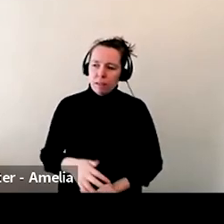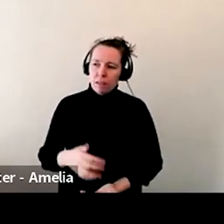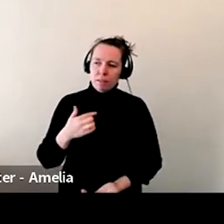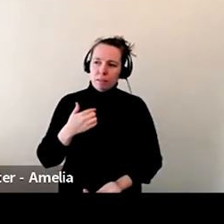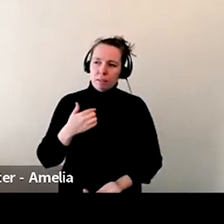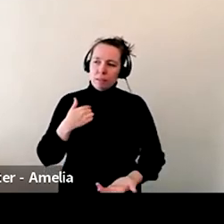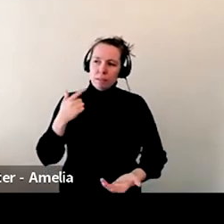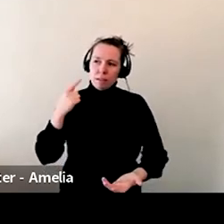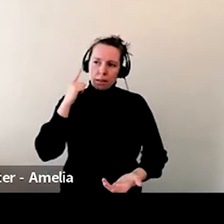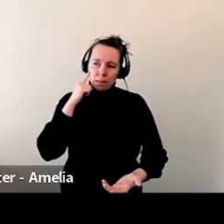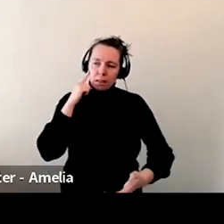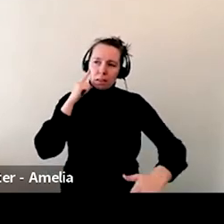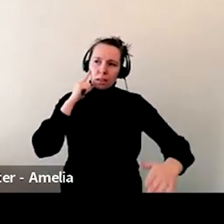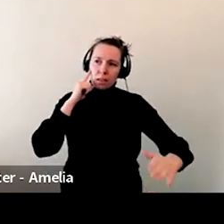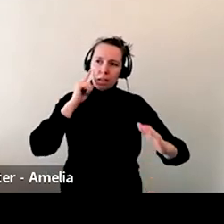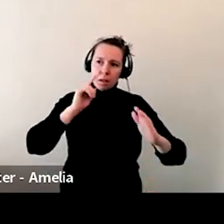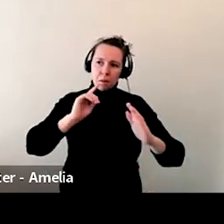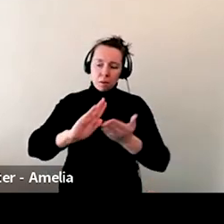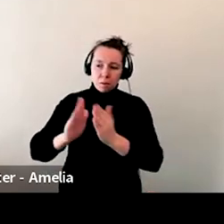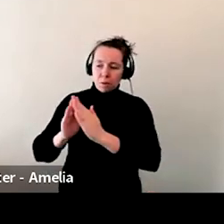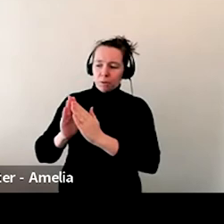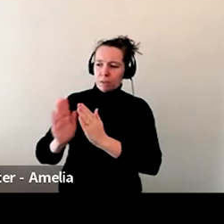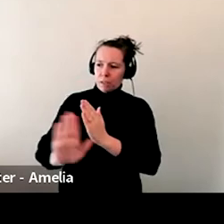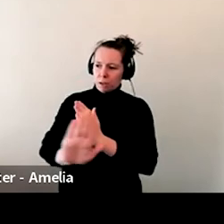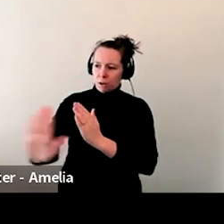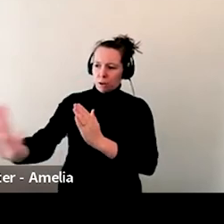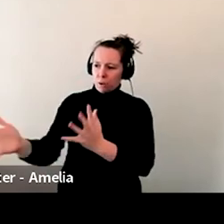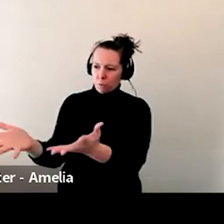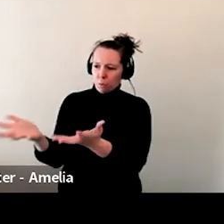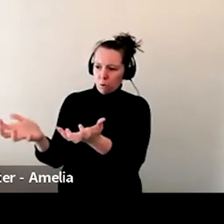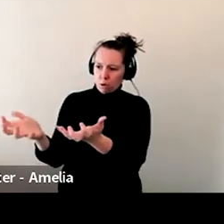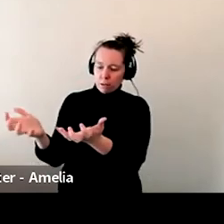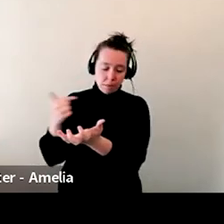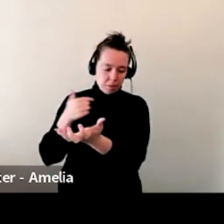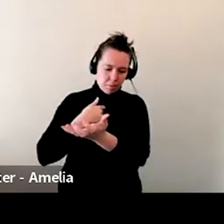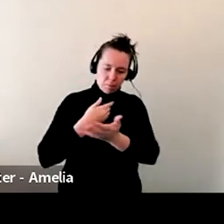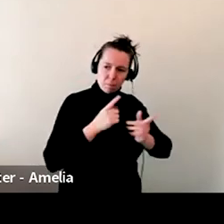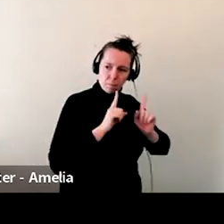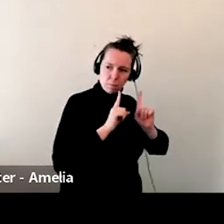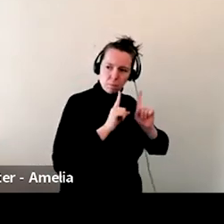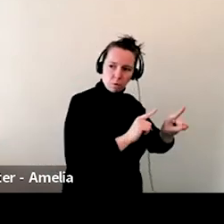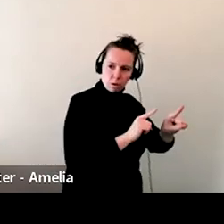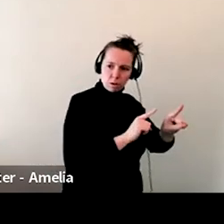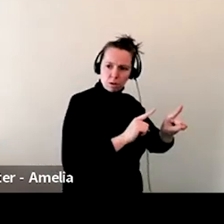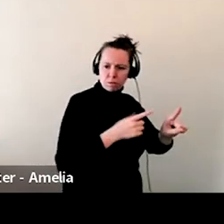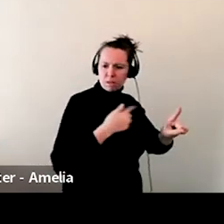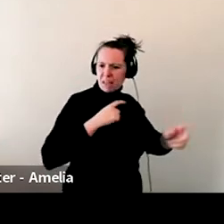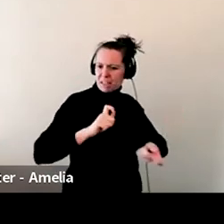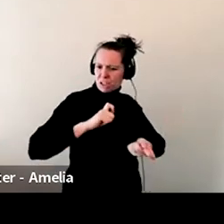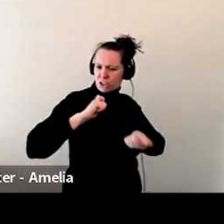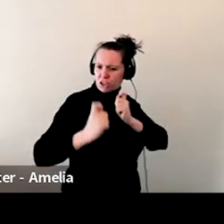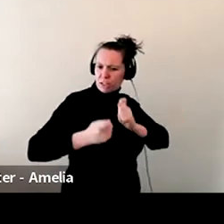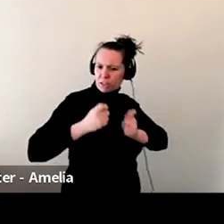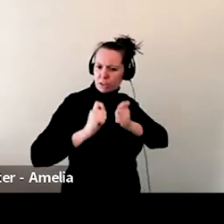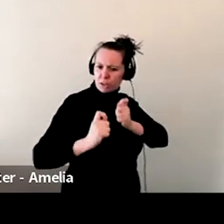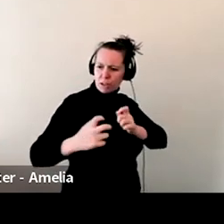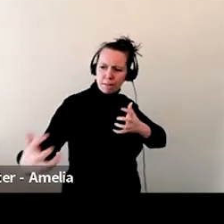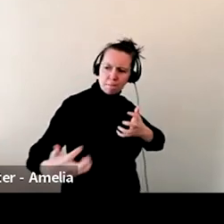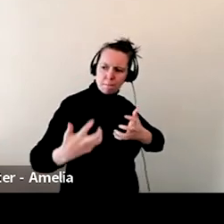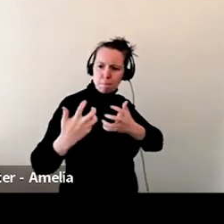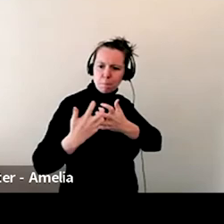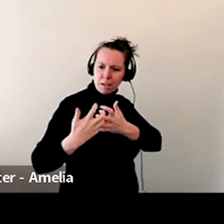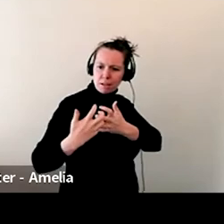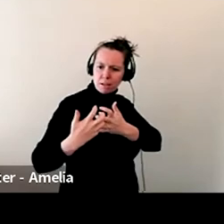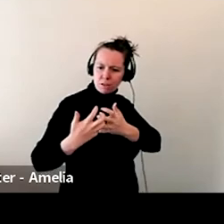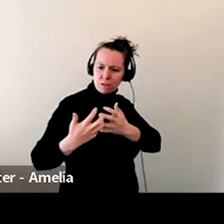stock is definitely changing all the time. I, I, you know, you have your base of what, you know, what your computer, your community will read, but